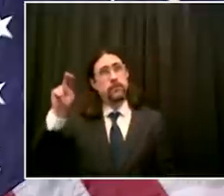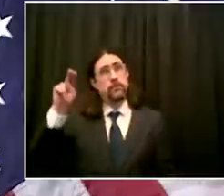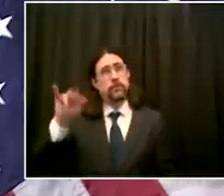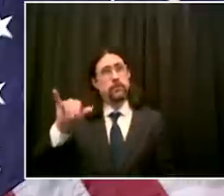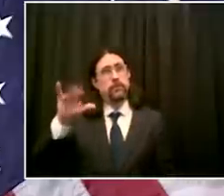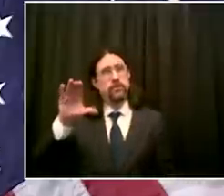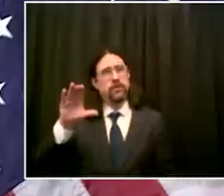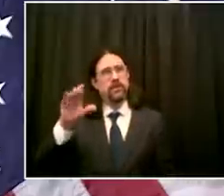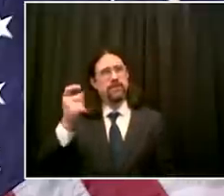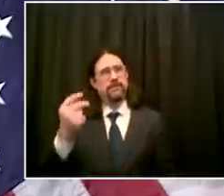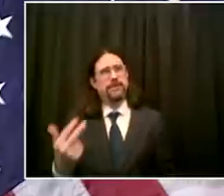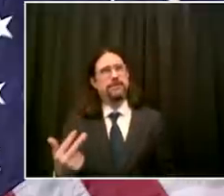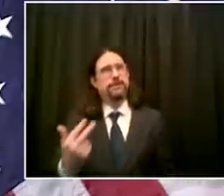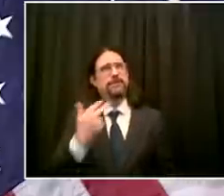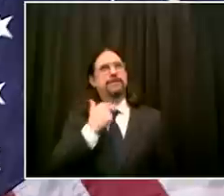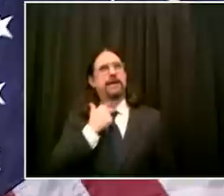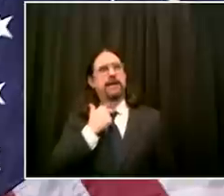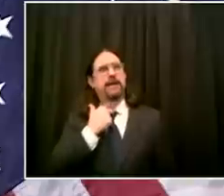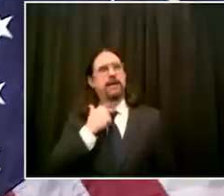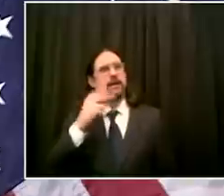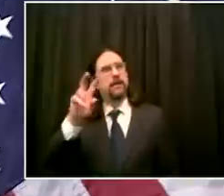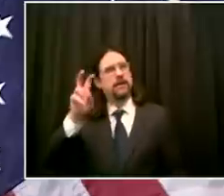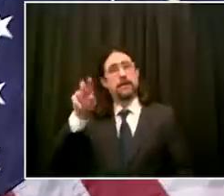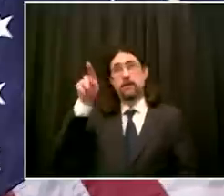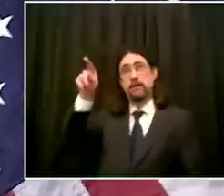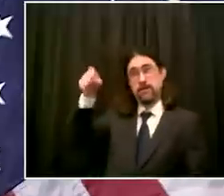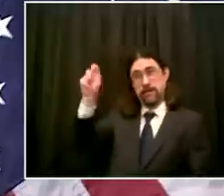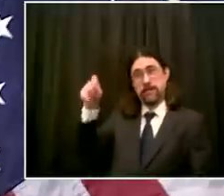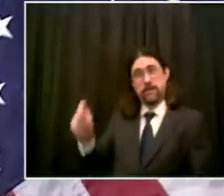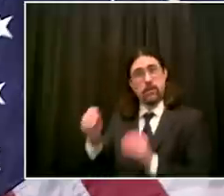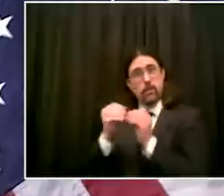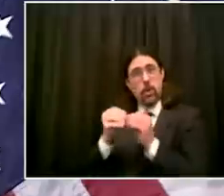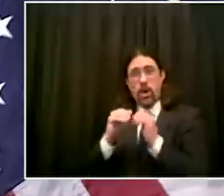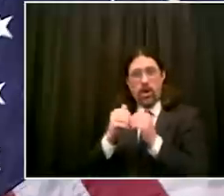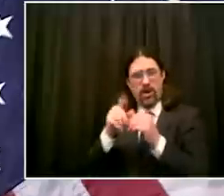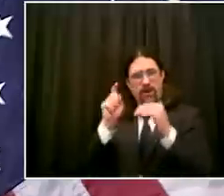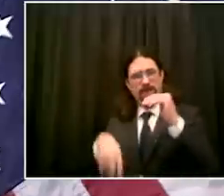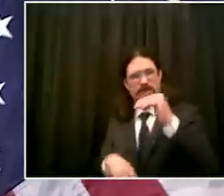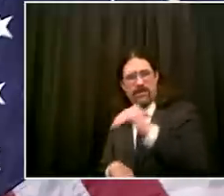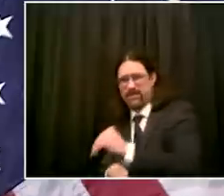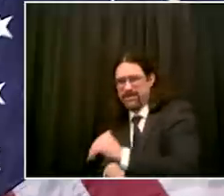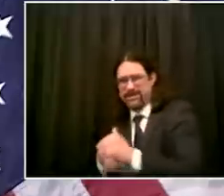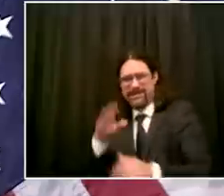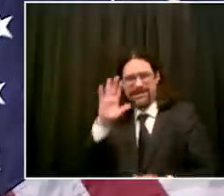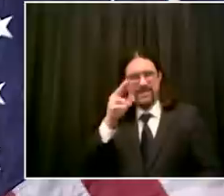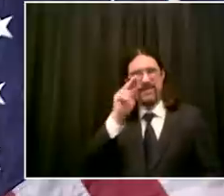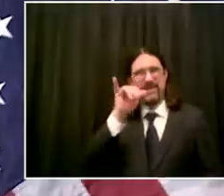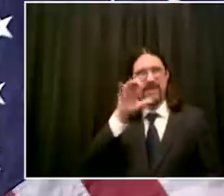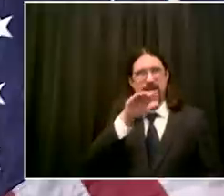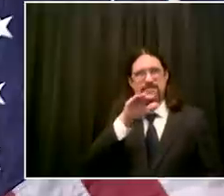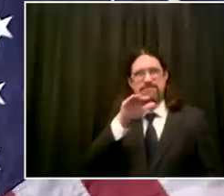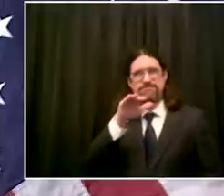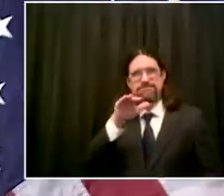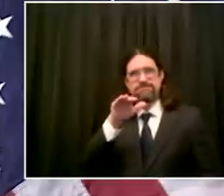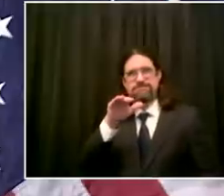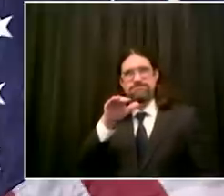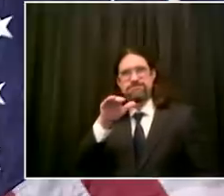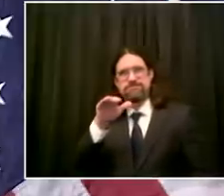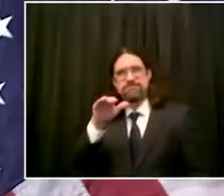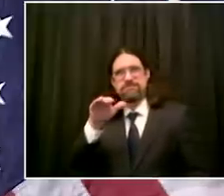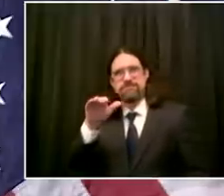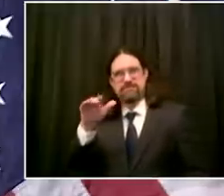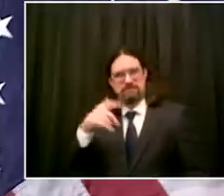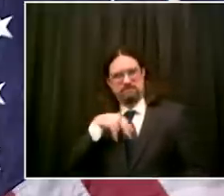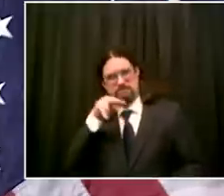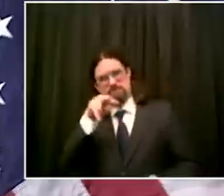where do you see progress here in terms of the city meeting the state's metrics well i'm looking at them now henry um